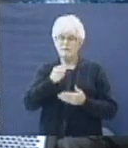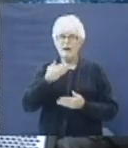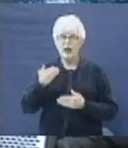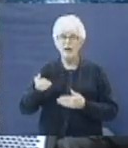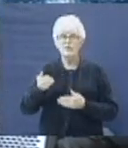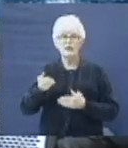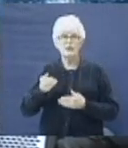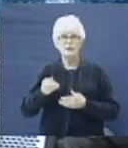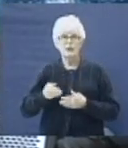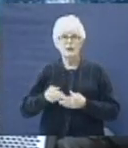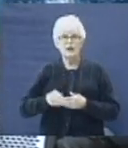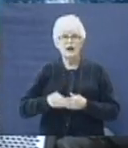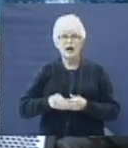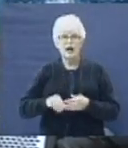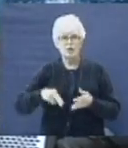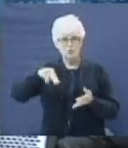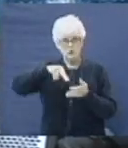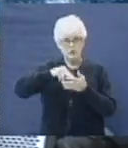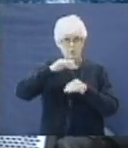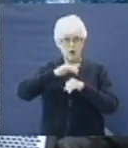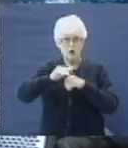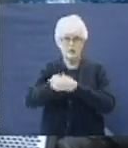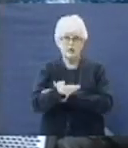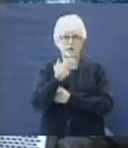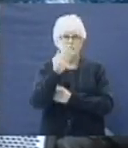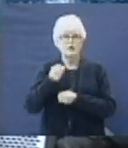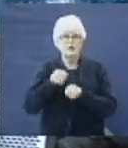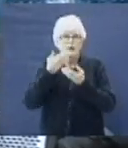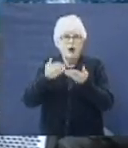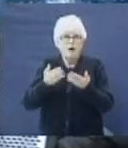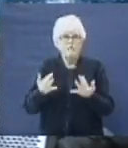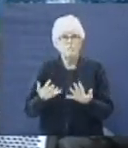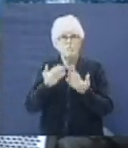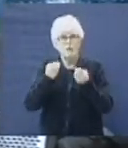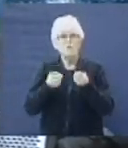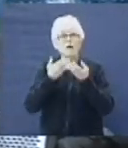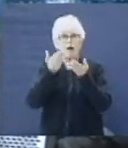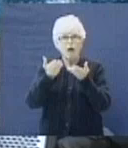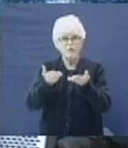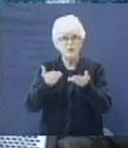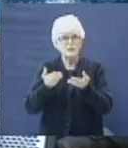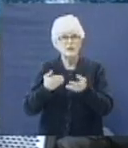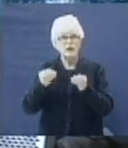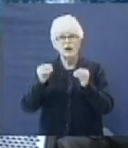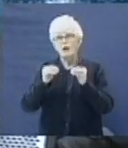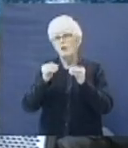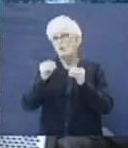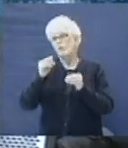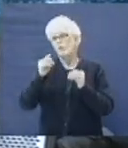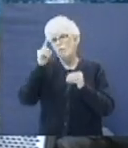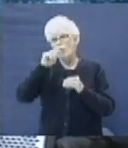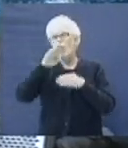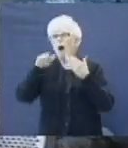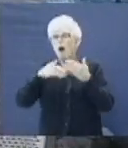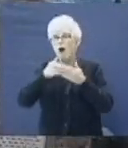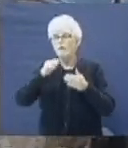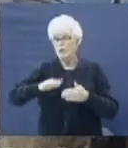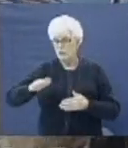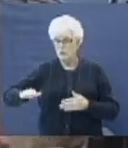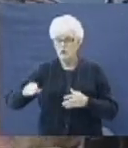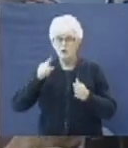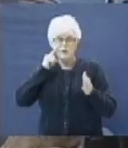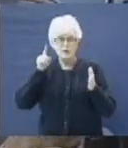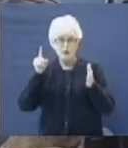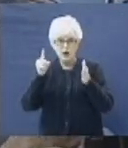And rose up early in the morning and offered burnt offerings according to the number of them all. Notice